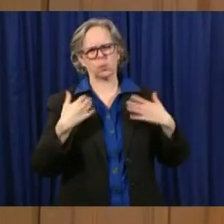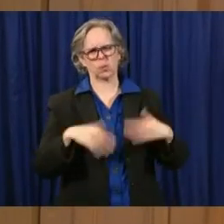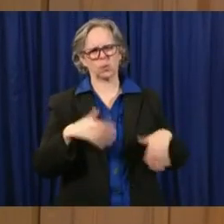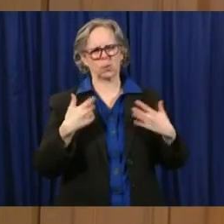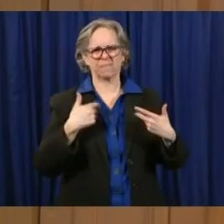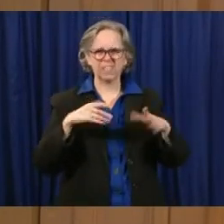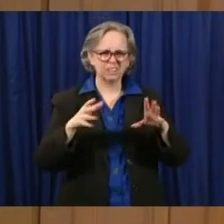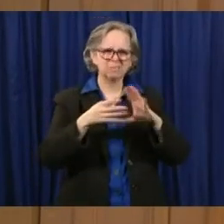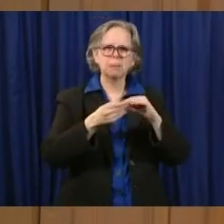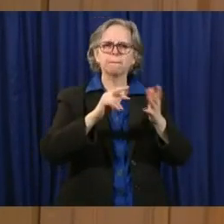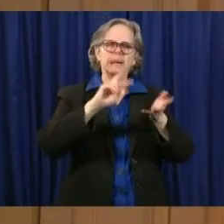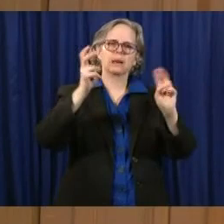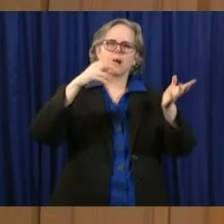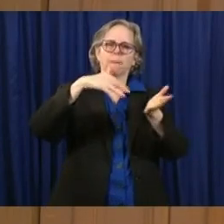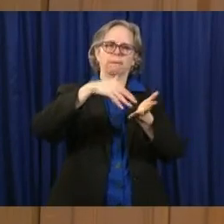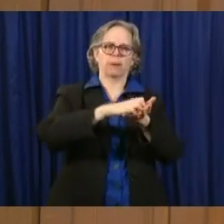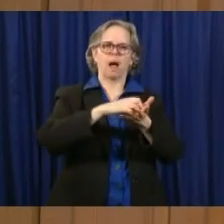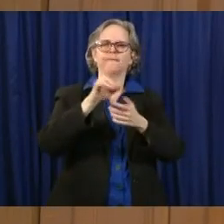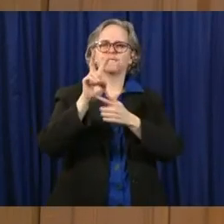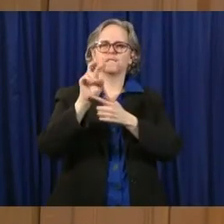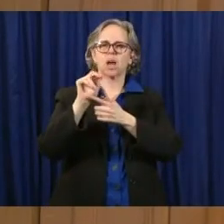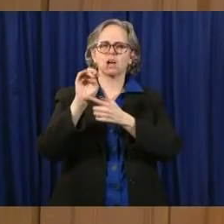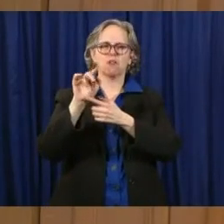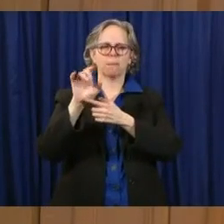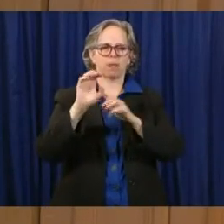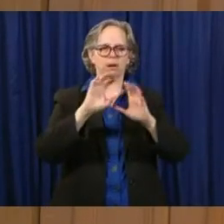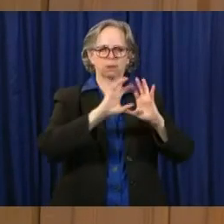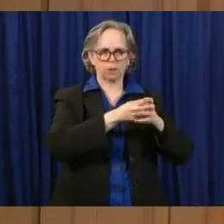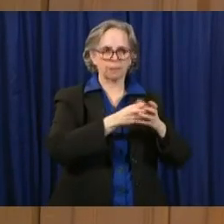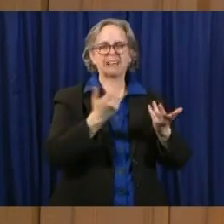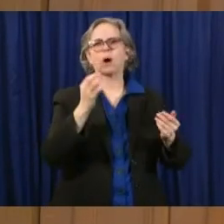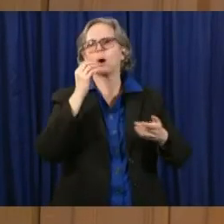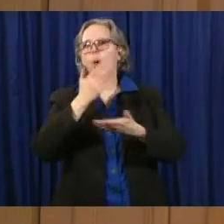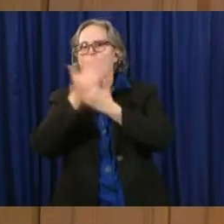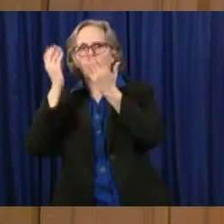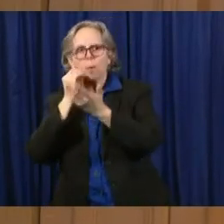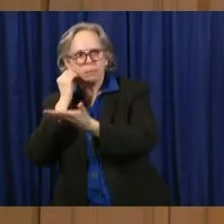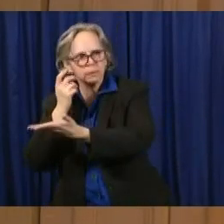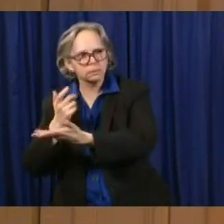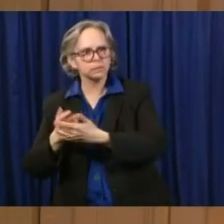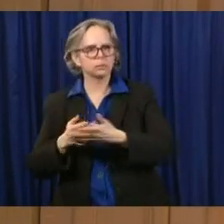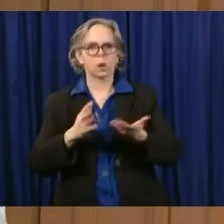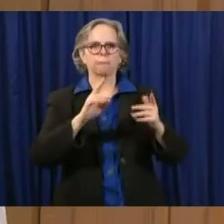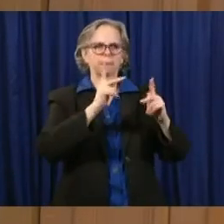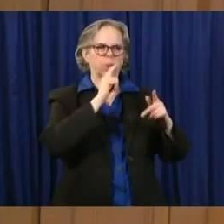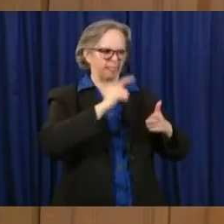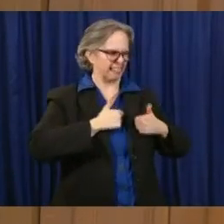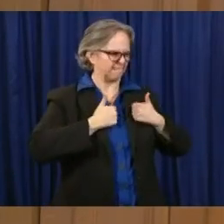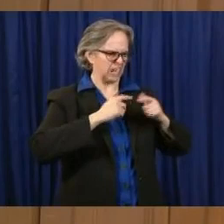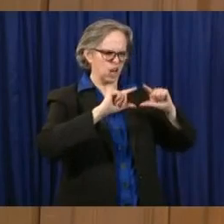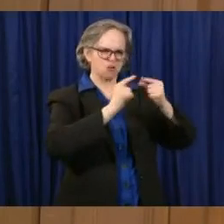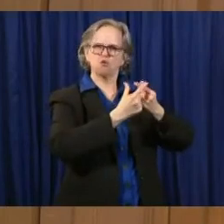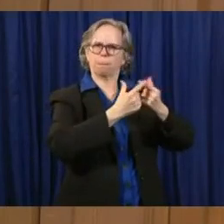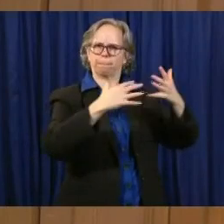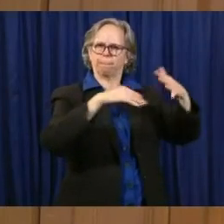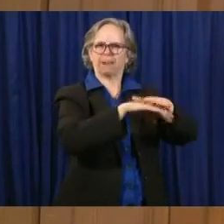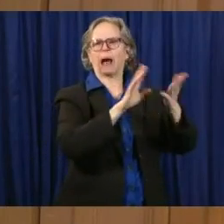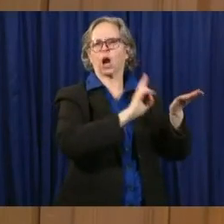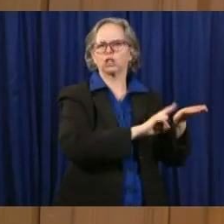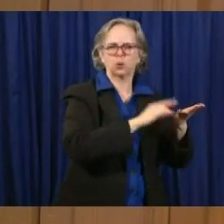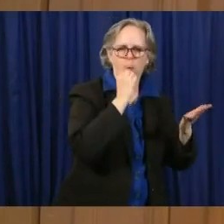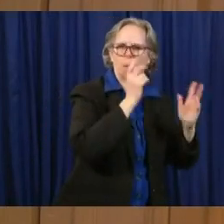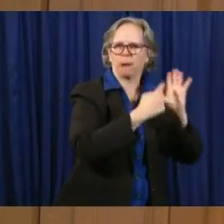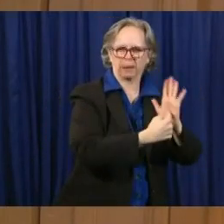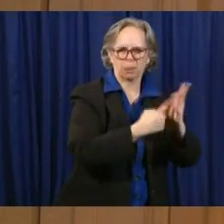populations, the homeless, folks that are living in congregate settings. But also, I just want to talk about the risk factors